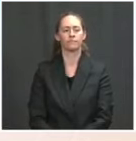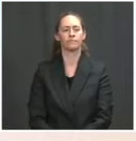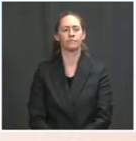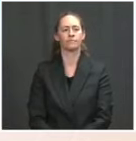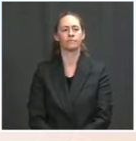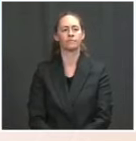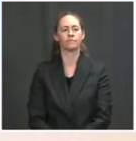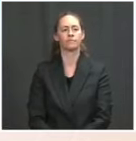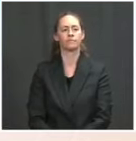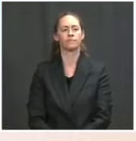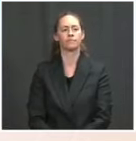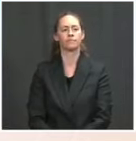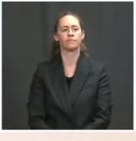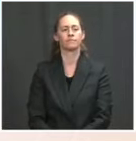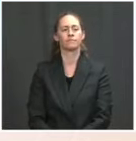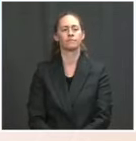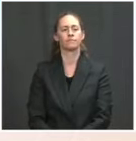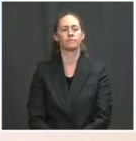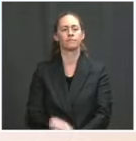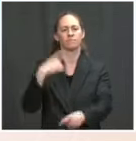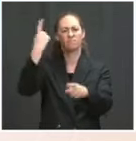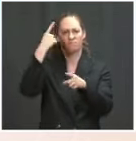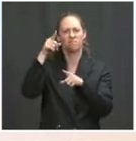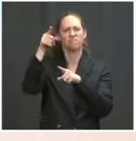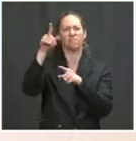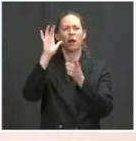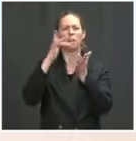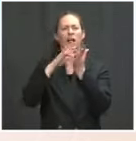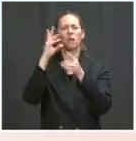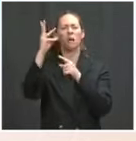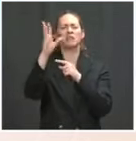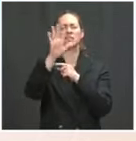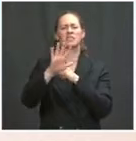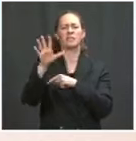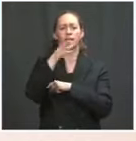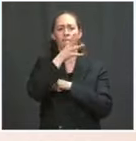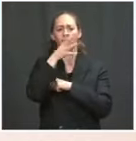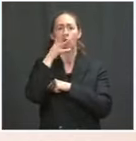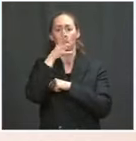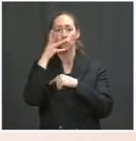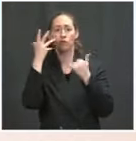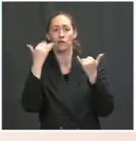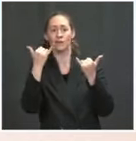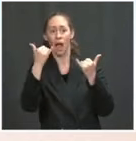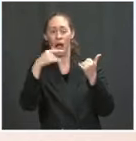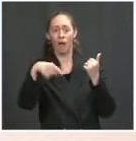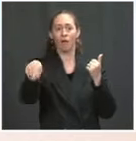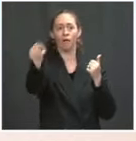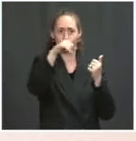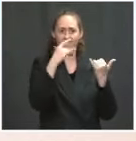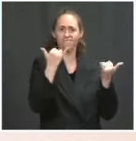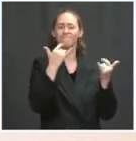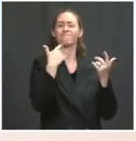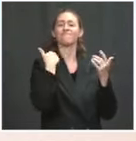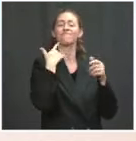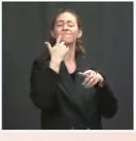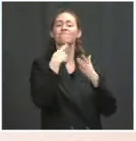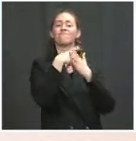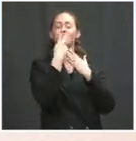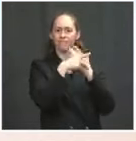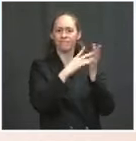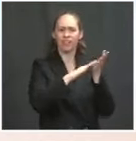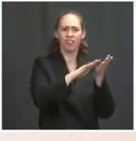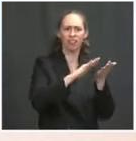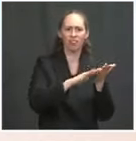week sued over the COVID – a COVID loan forgiveness program, arguing that it's unfair to them because they're white.